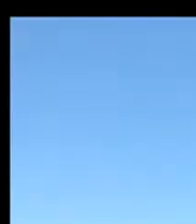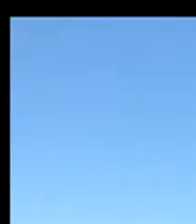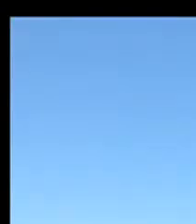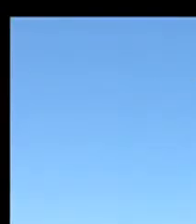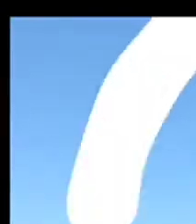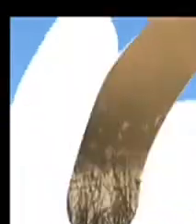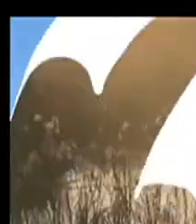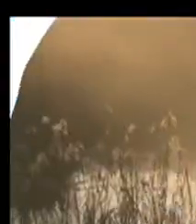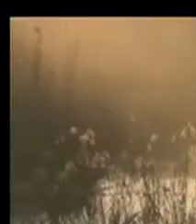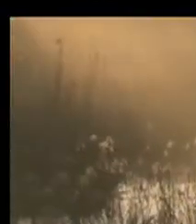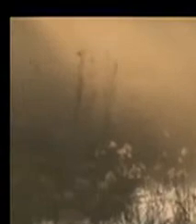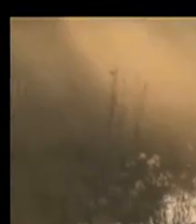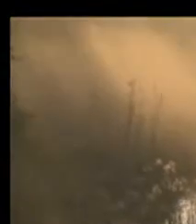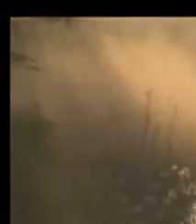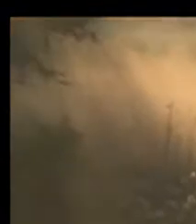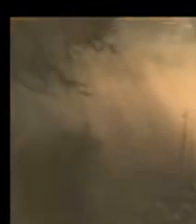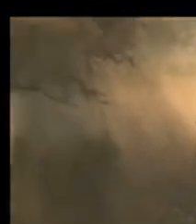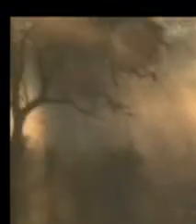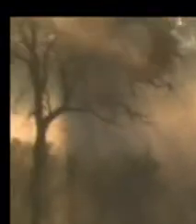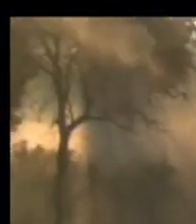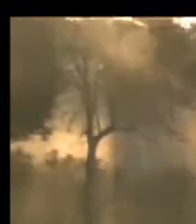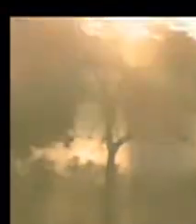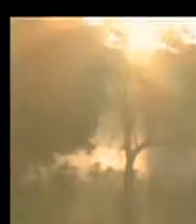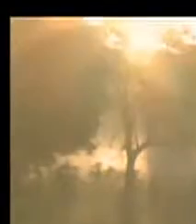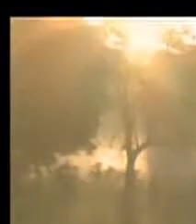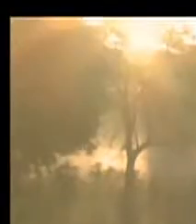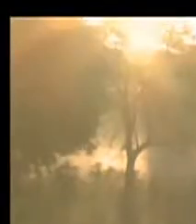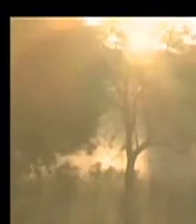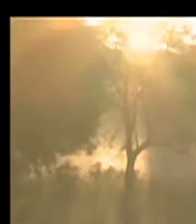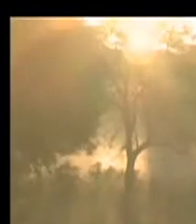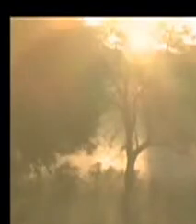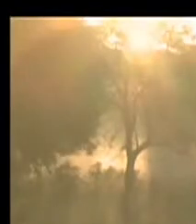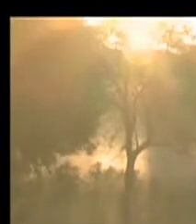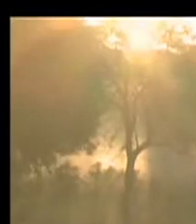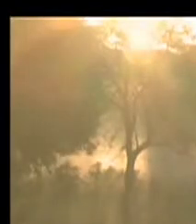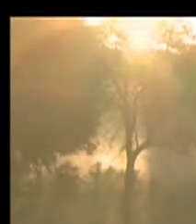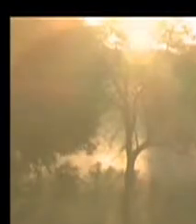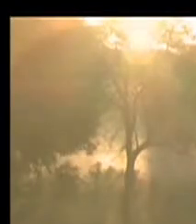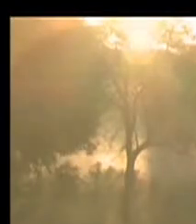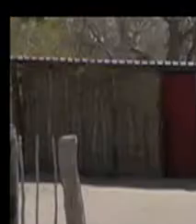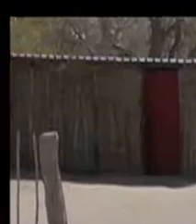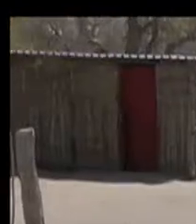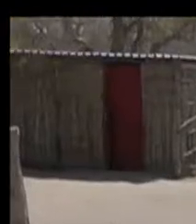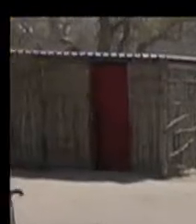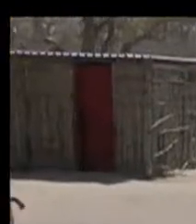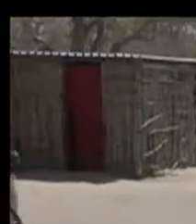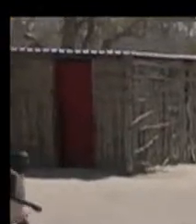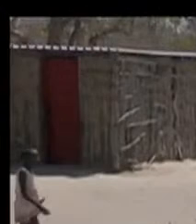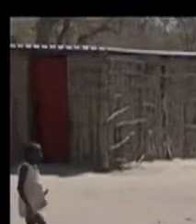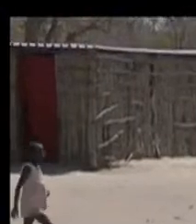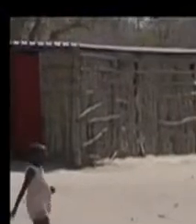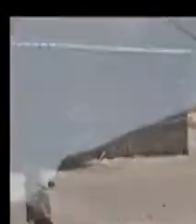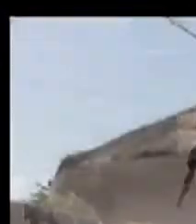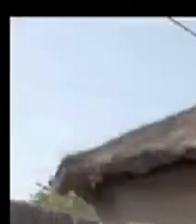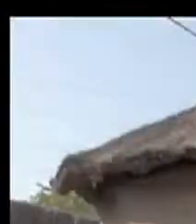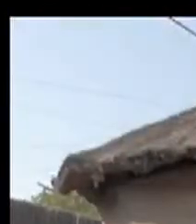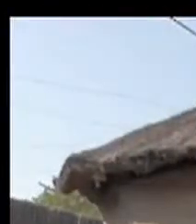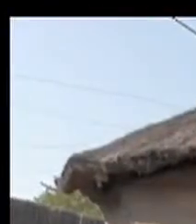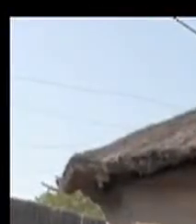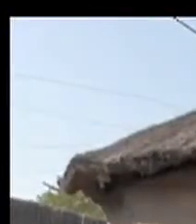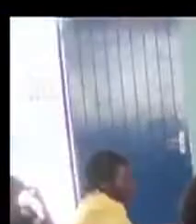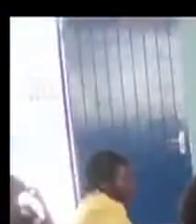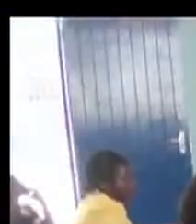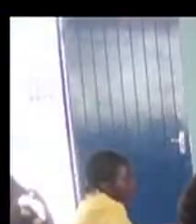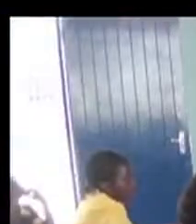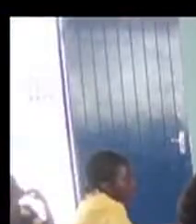look around you. So an environment is where you are and everything that is around you. Your environment can be your home, it can